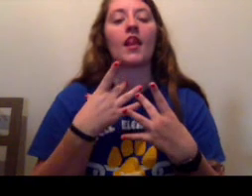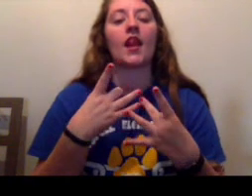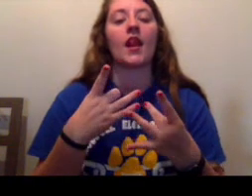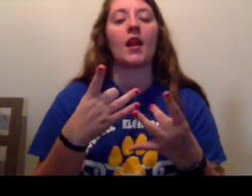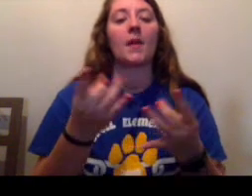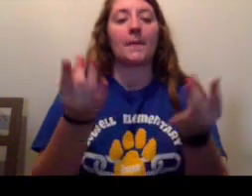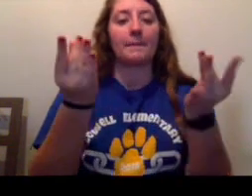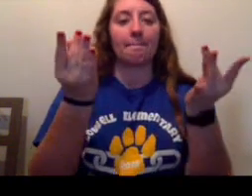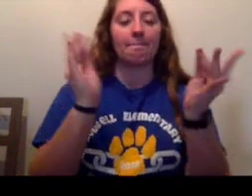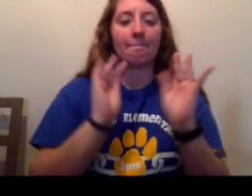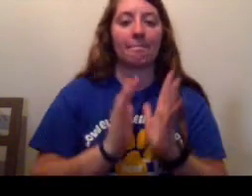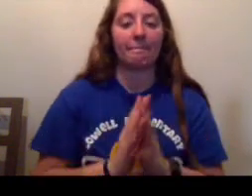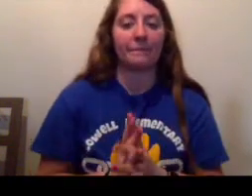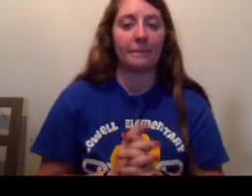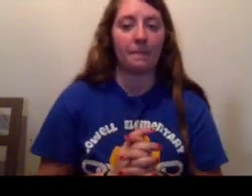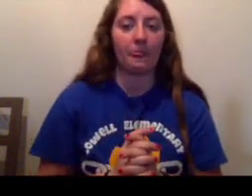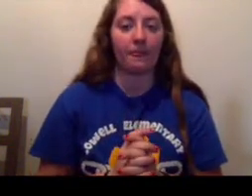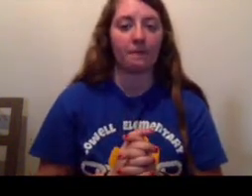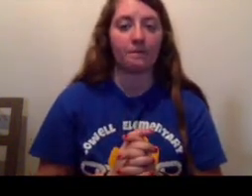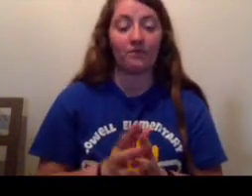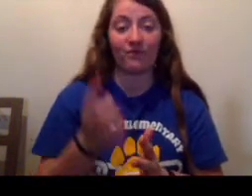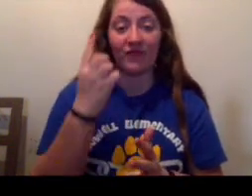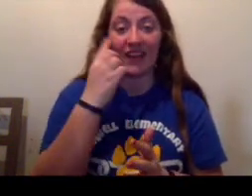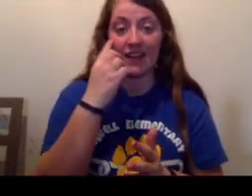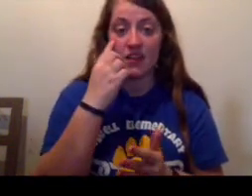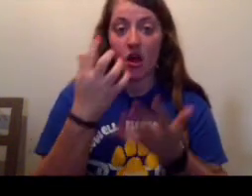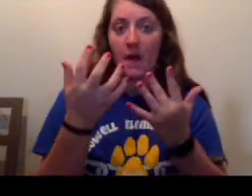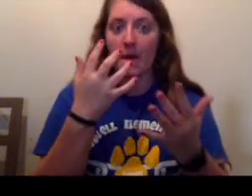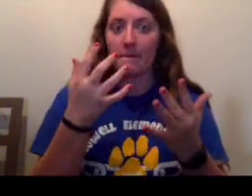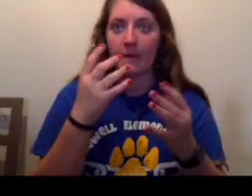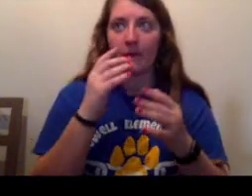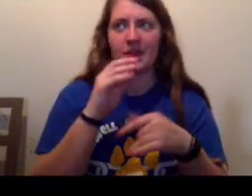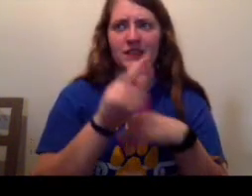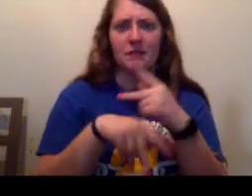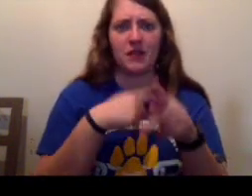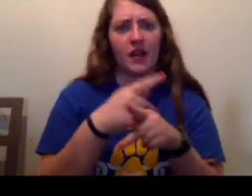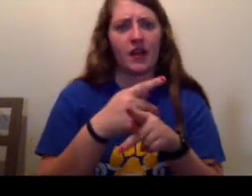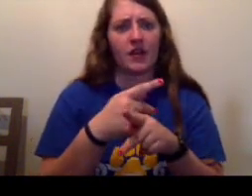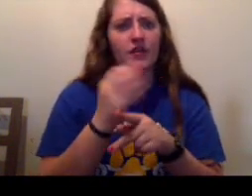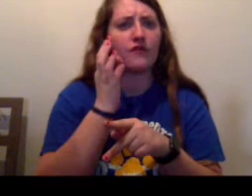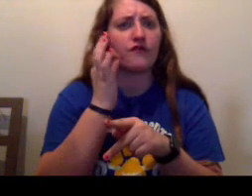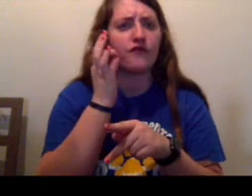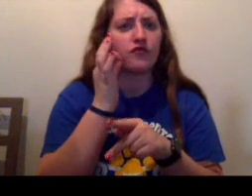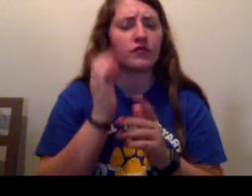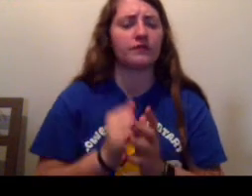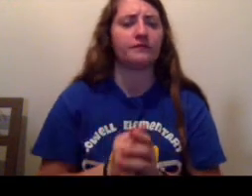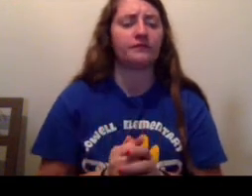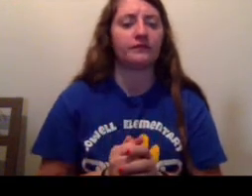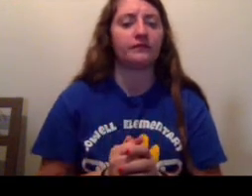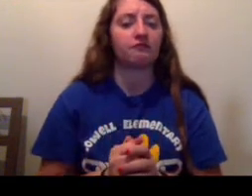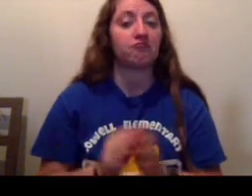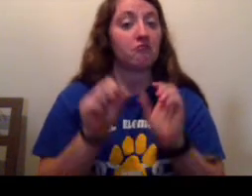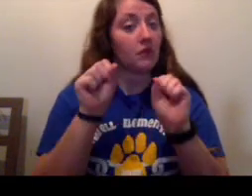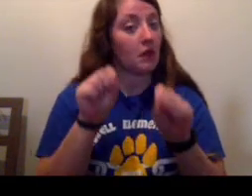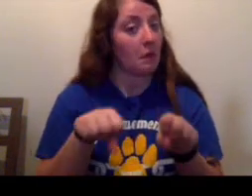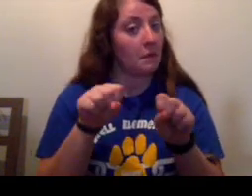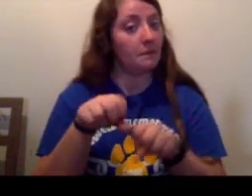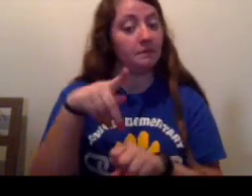down his parched throat. He thought it might have been some kind of fruit at some time. Perhaps peaches.